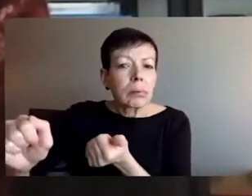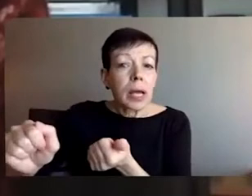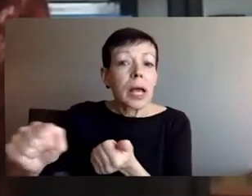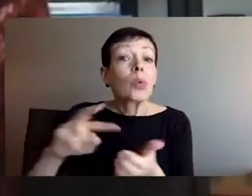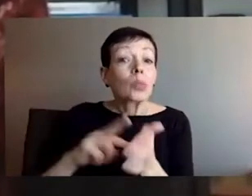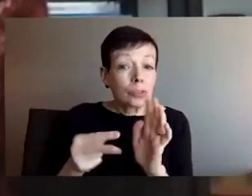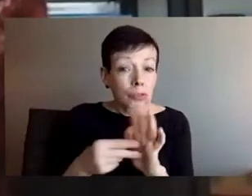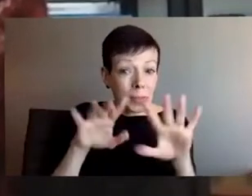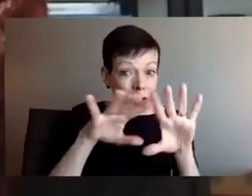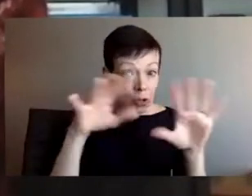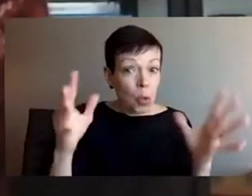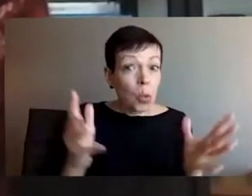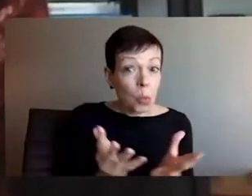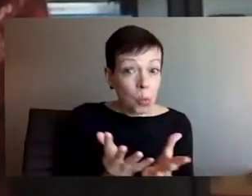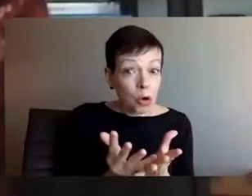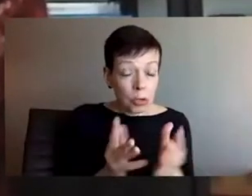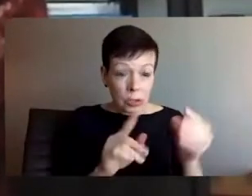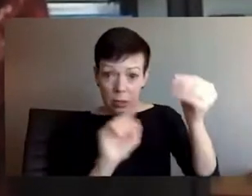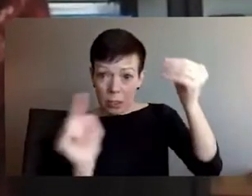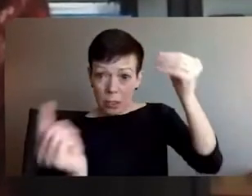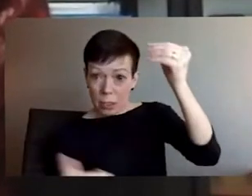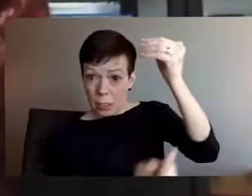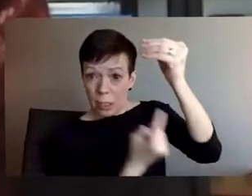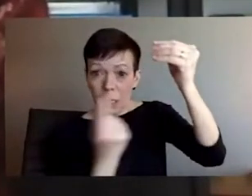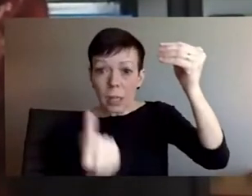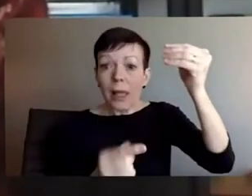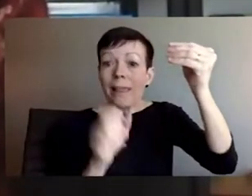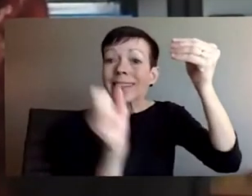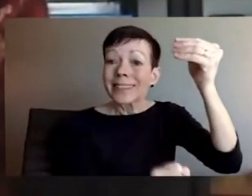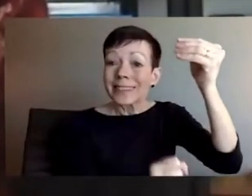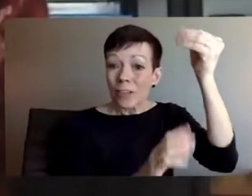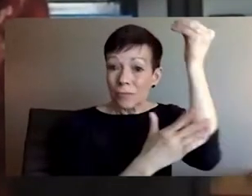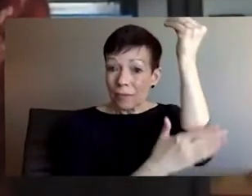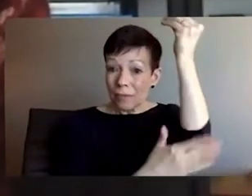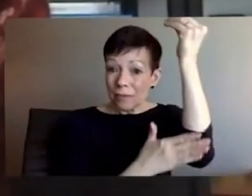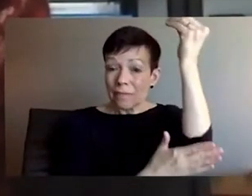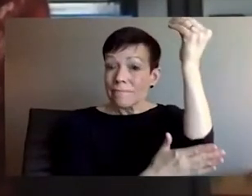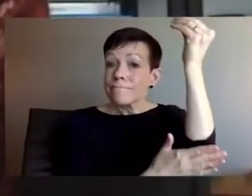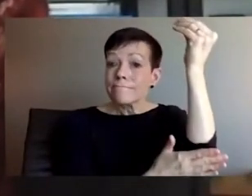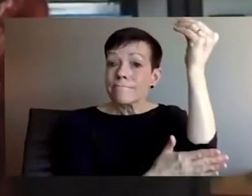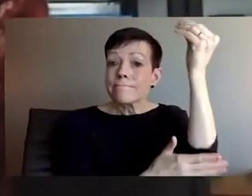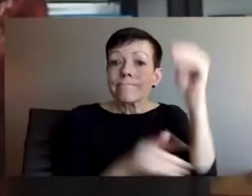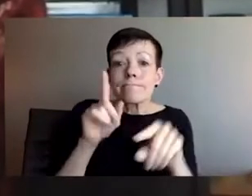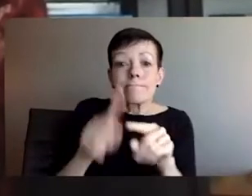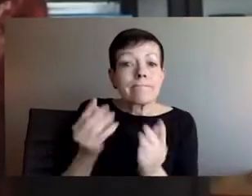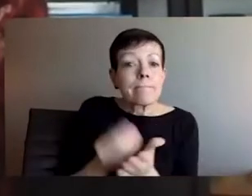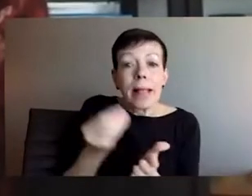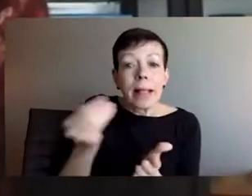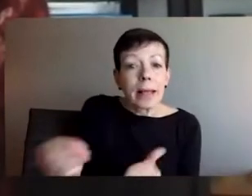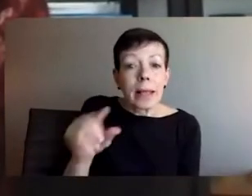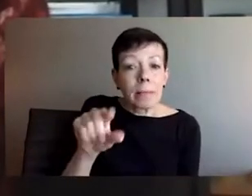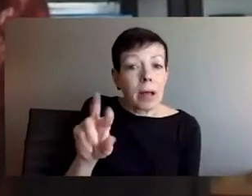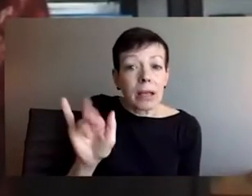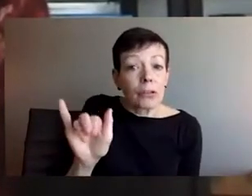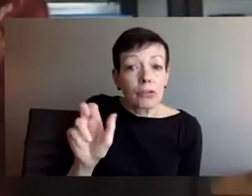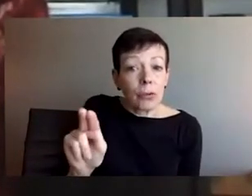crops, wheat, sunflower normally are cultivated have been destroyed.